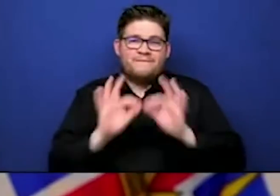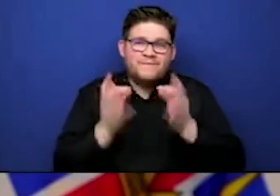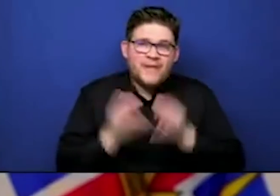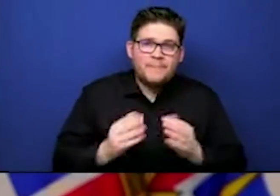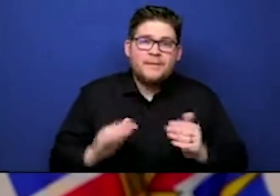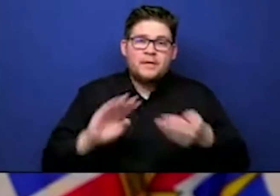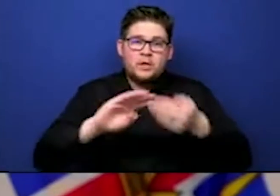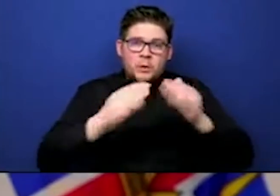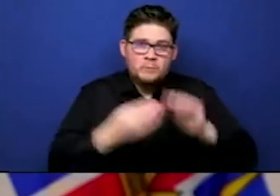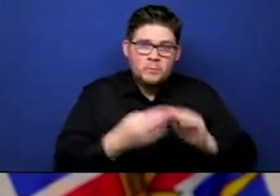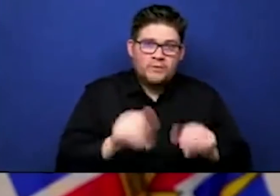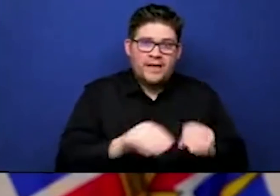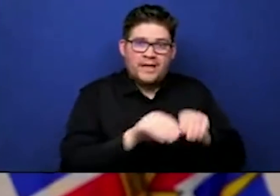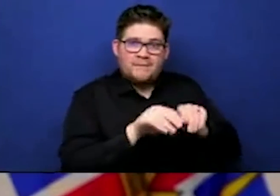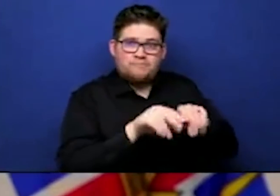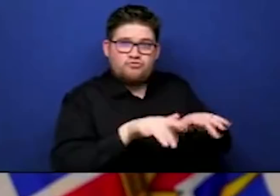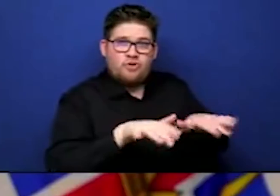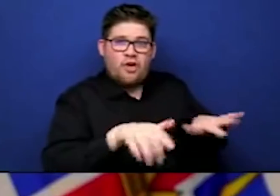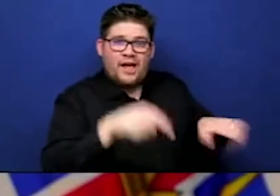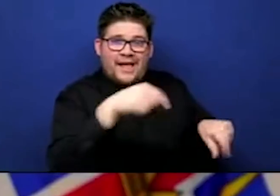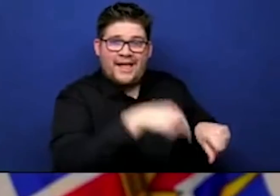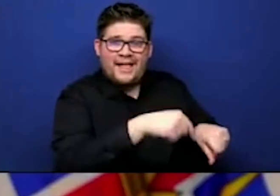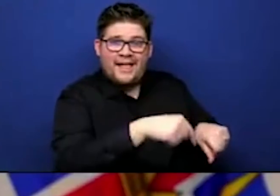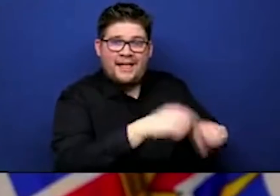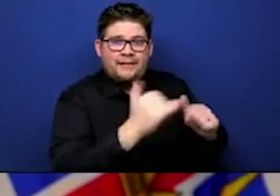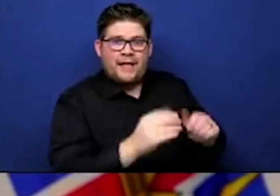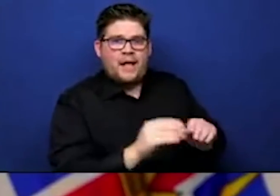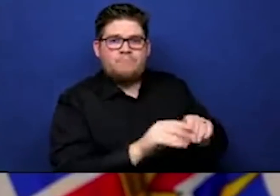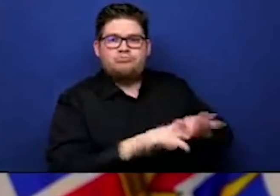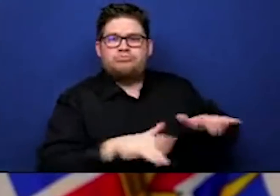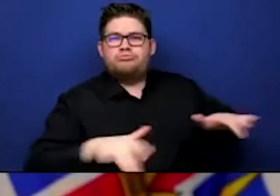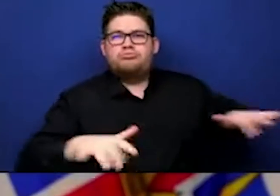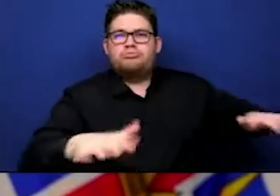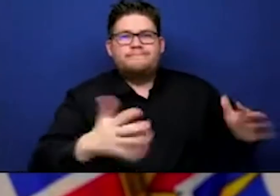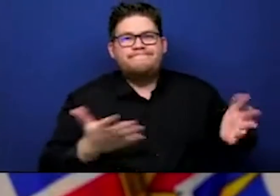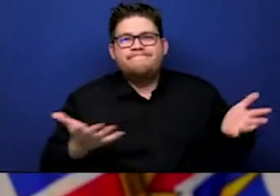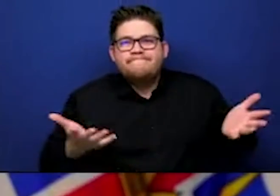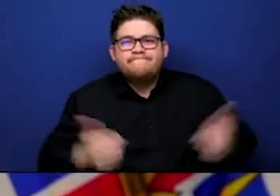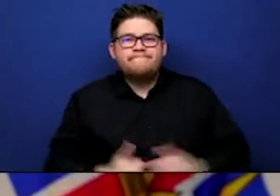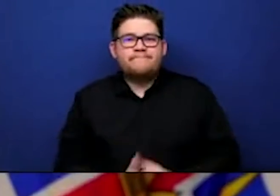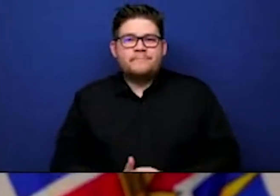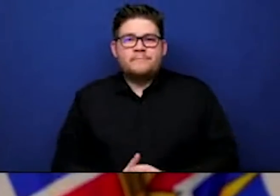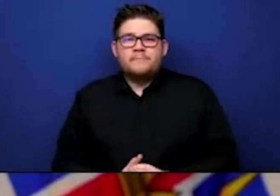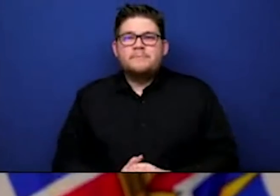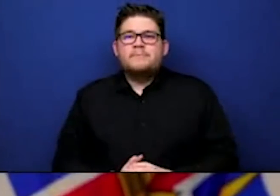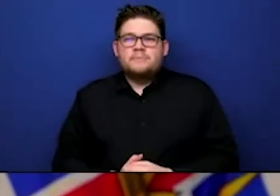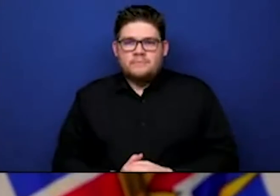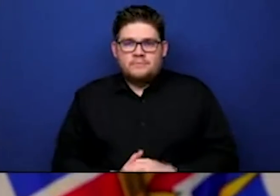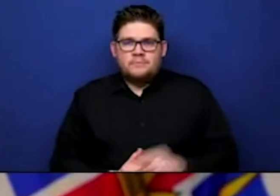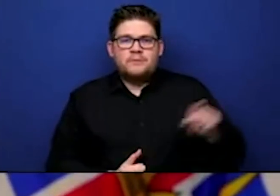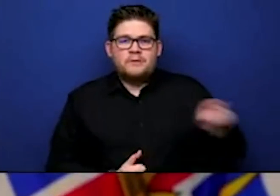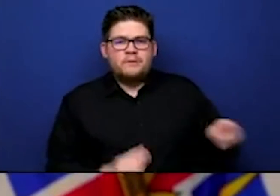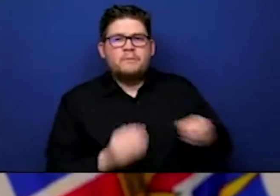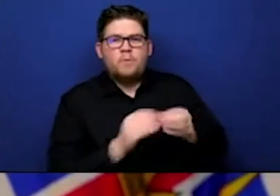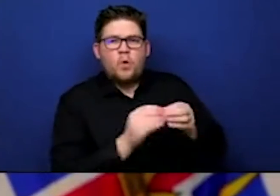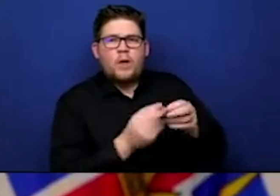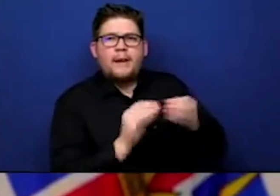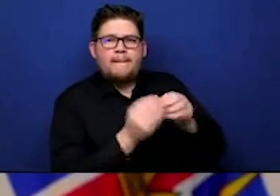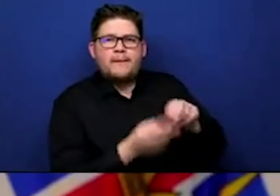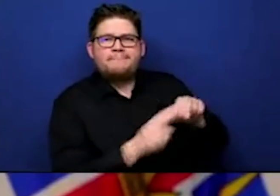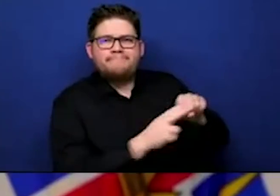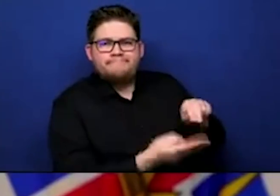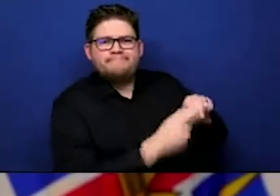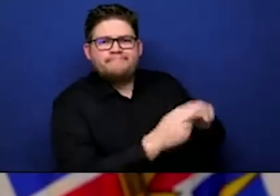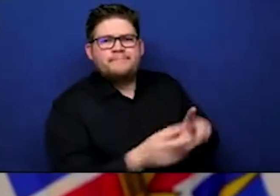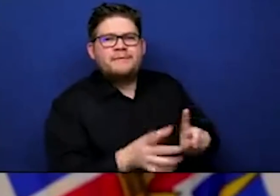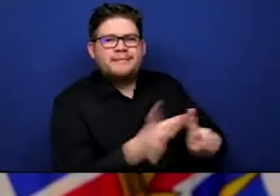settings is much broader now. And that's that's led to our increased case numbers. So it is something that we